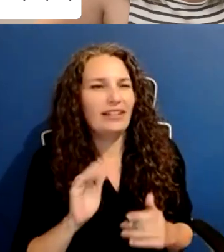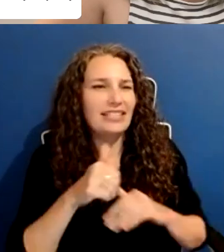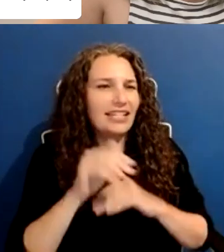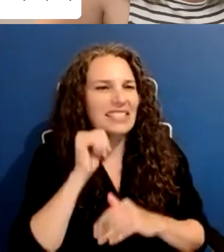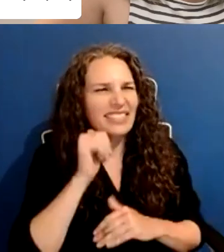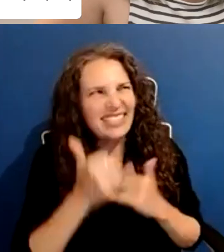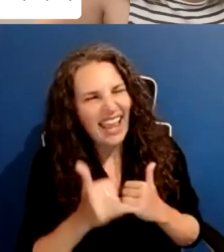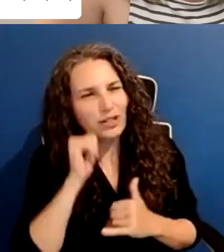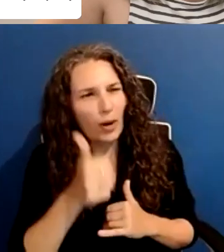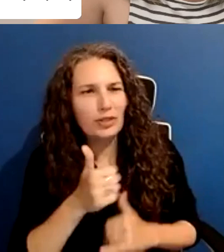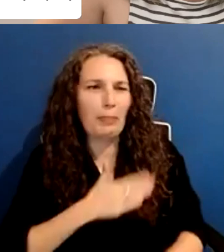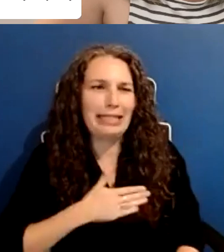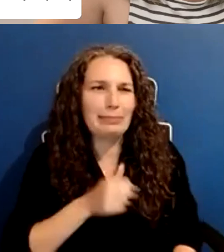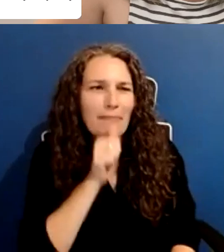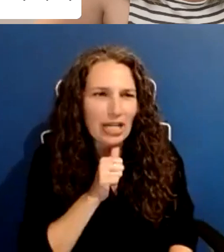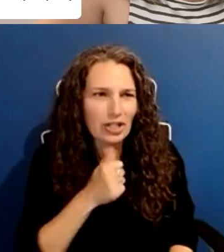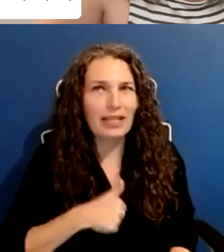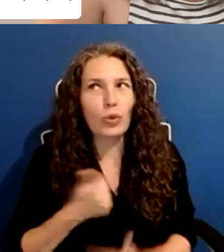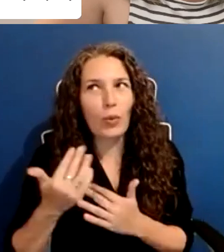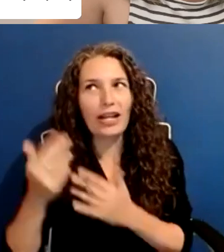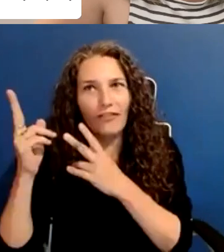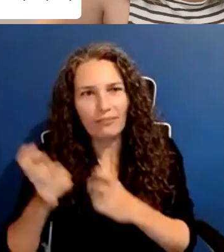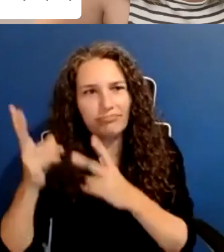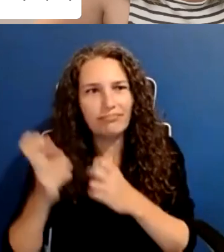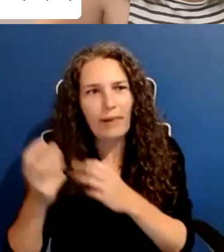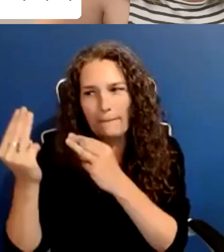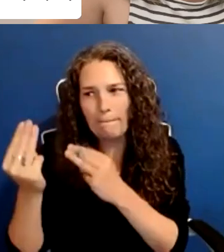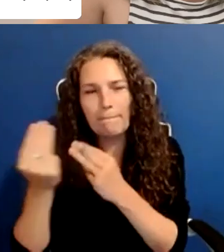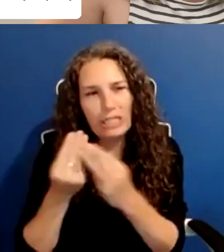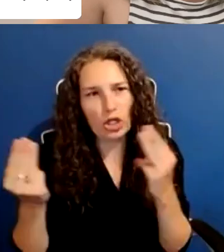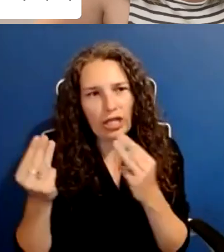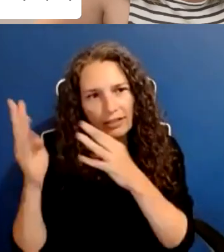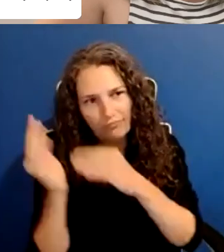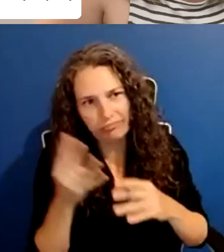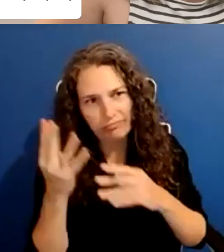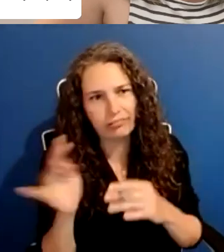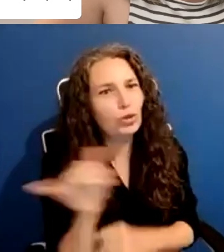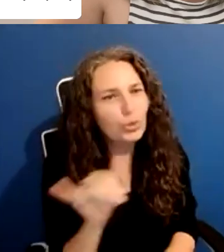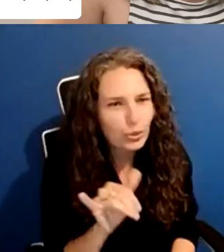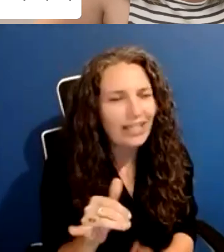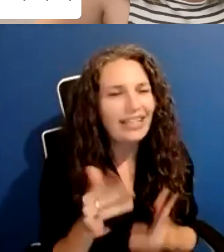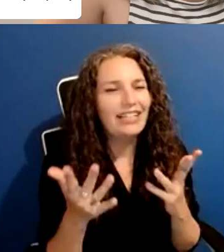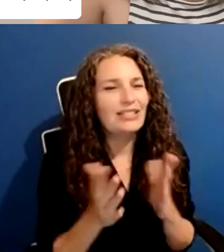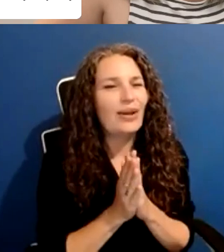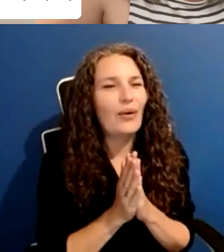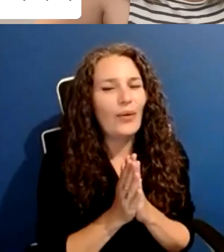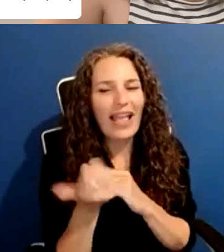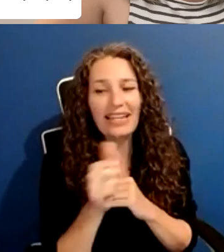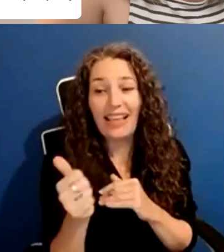like that. So, um, we'll be able to send everything out. Um, yes. Any other final words?